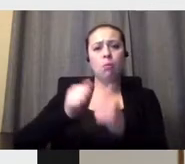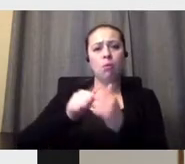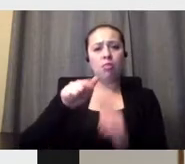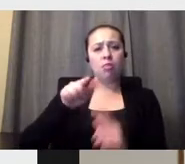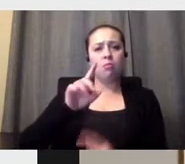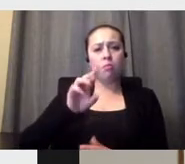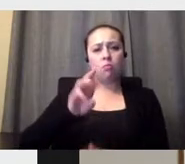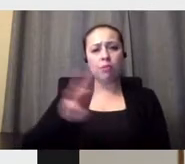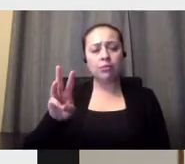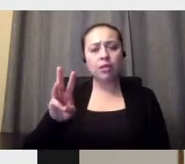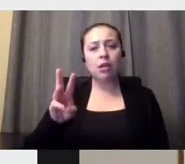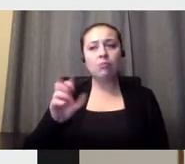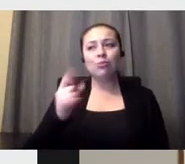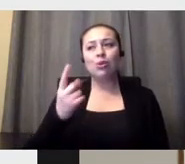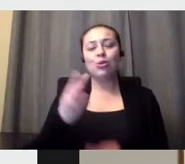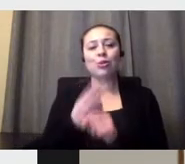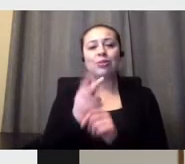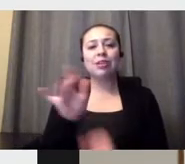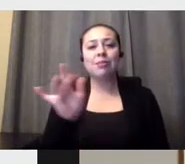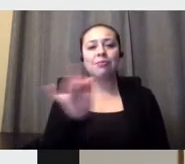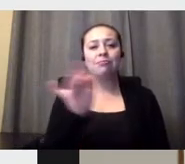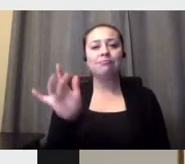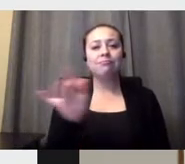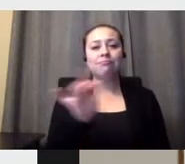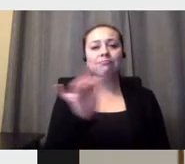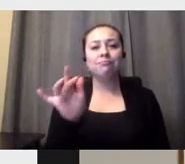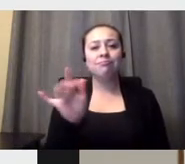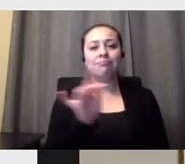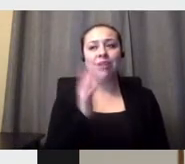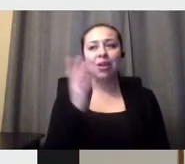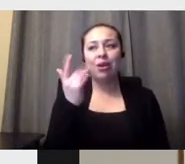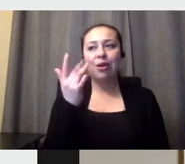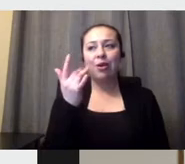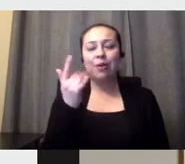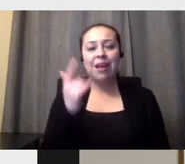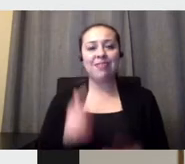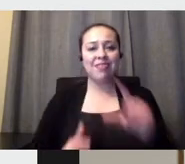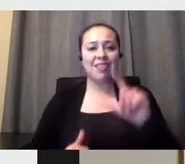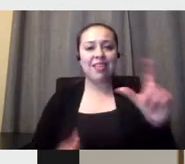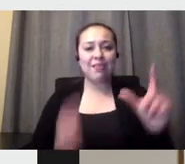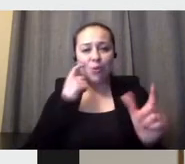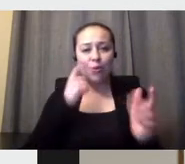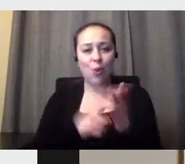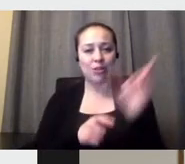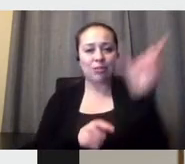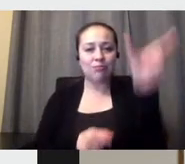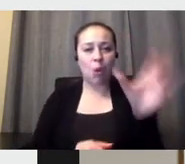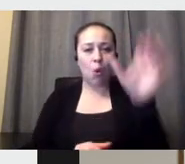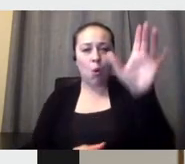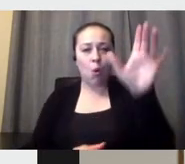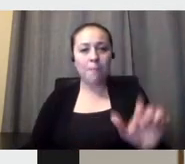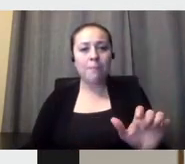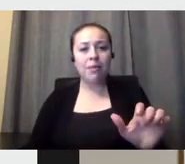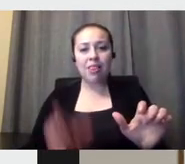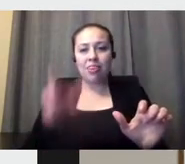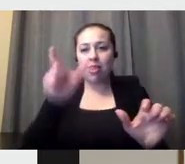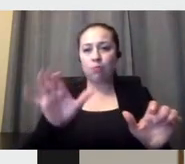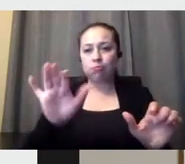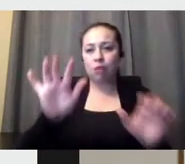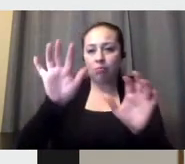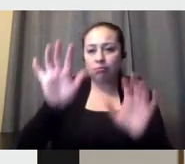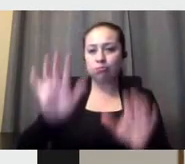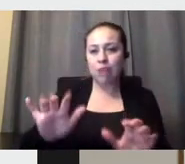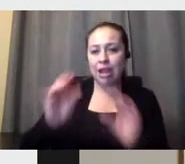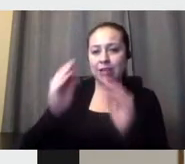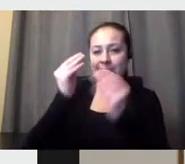horizontal scroll. Because the left has to be empty. And we wanted to have some posters of, okay, we are inviting you